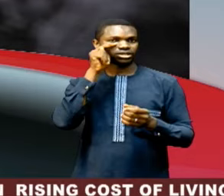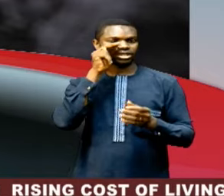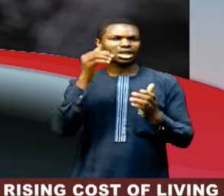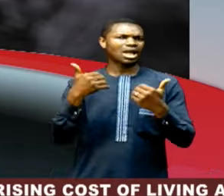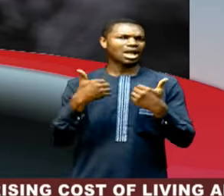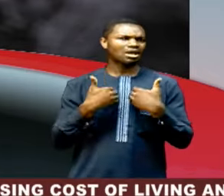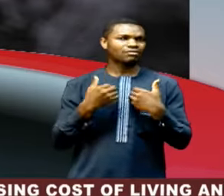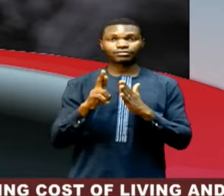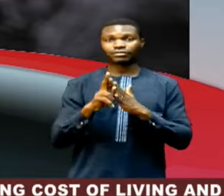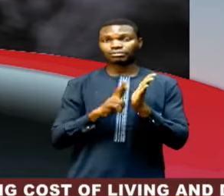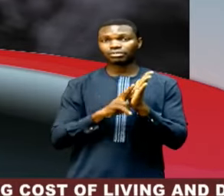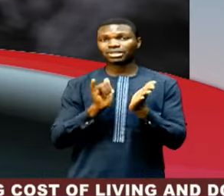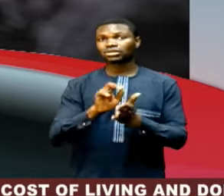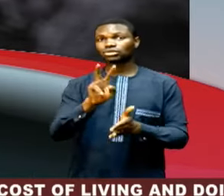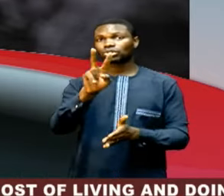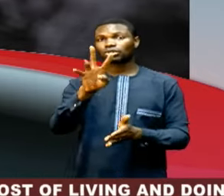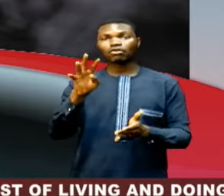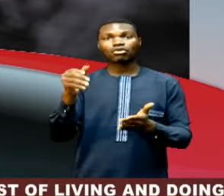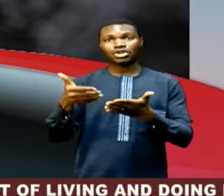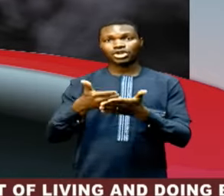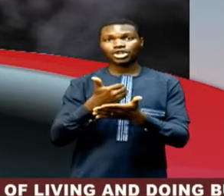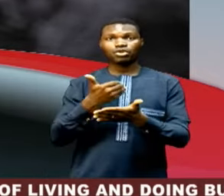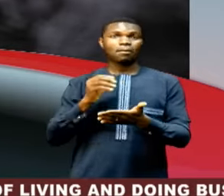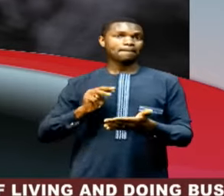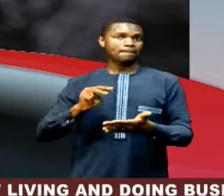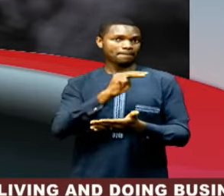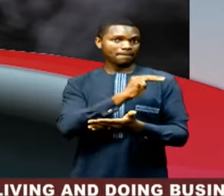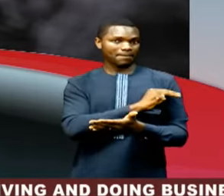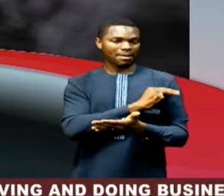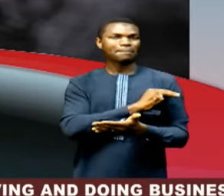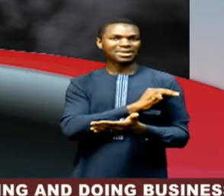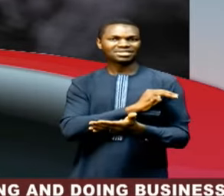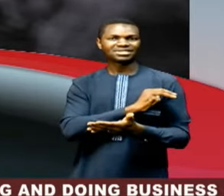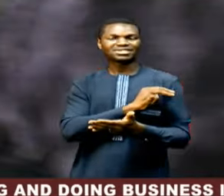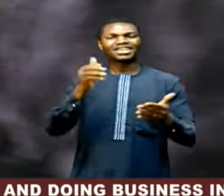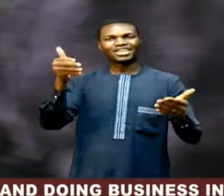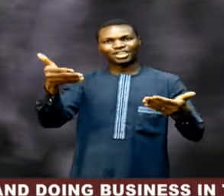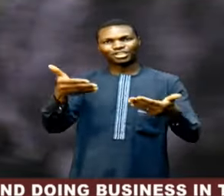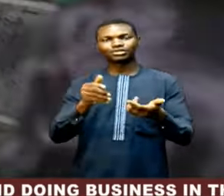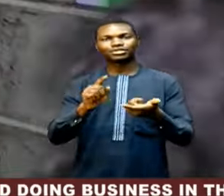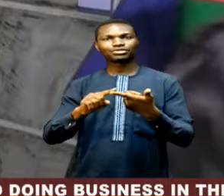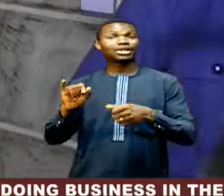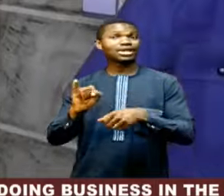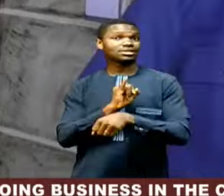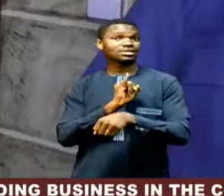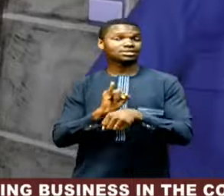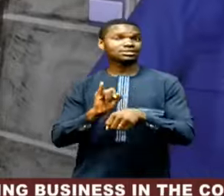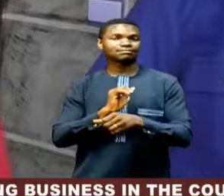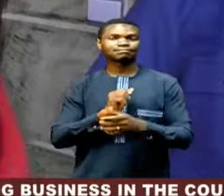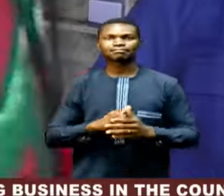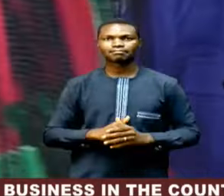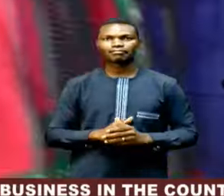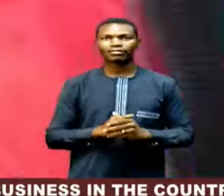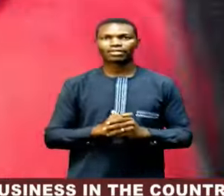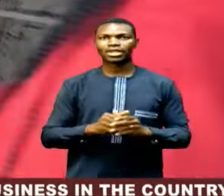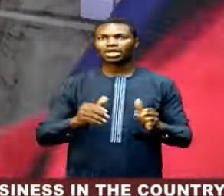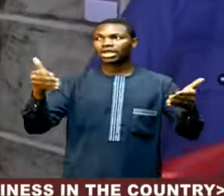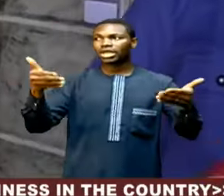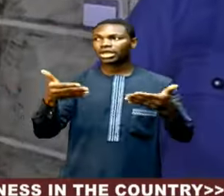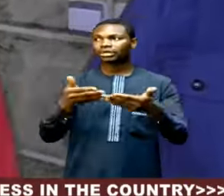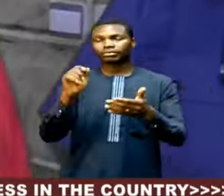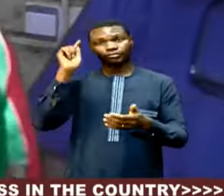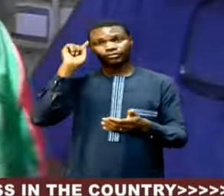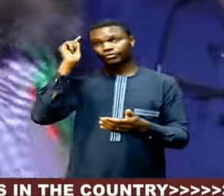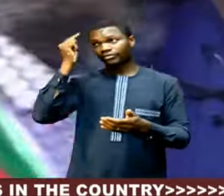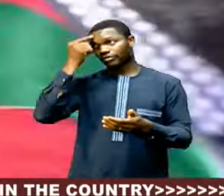that 24 new members were also inducted into the Institute. The inauguration of the Governing Council